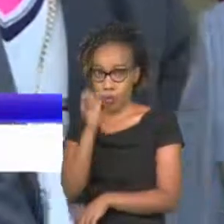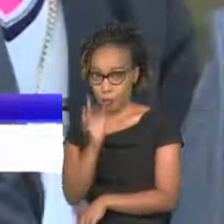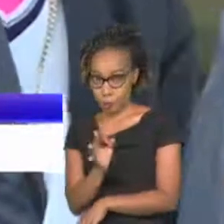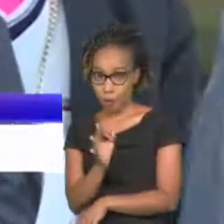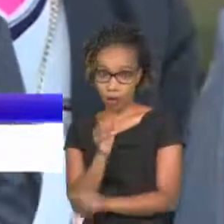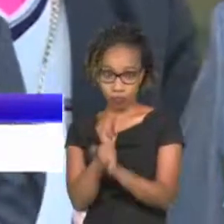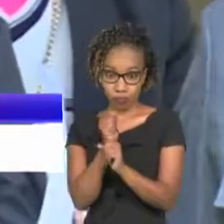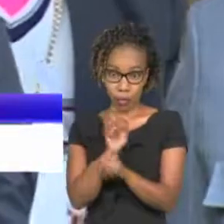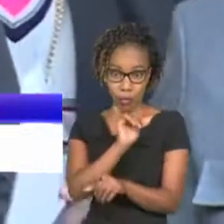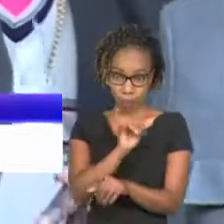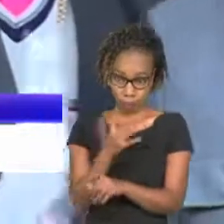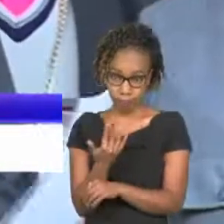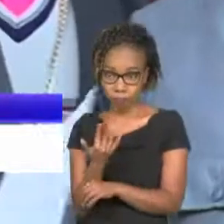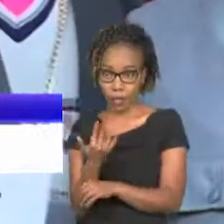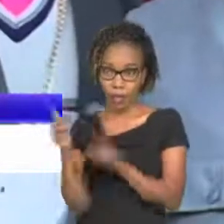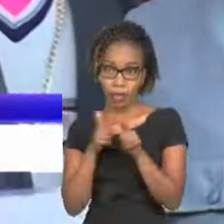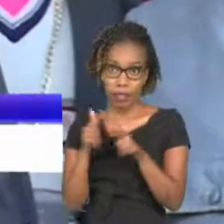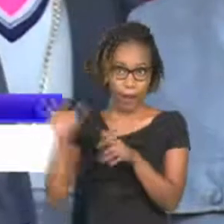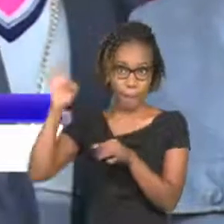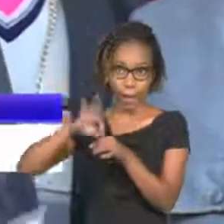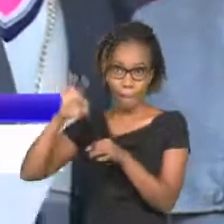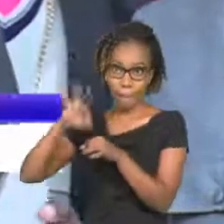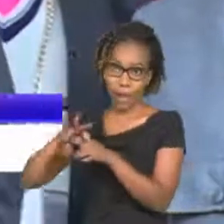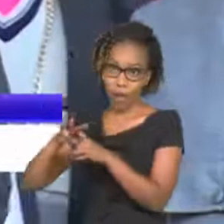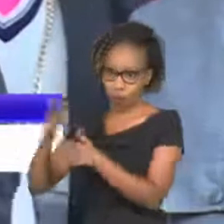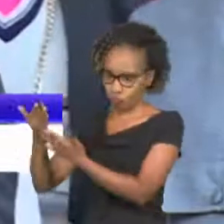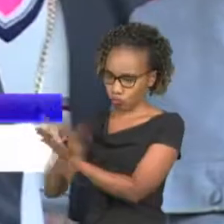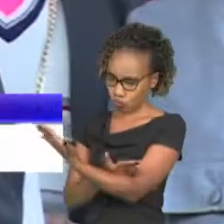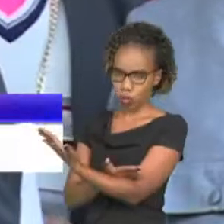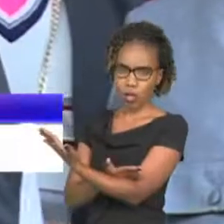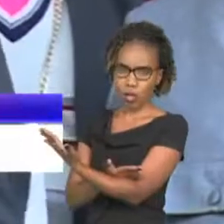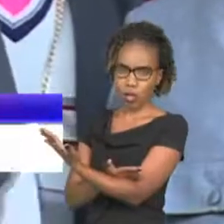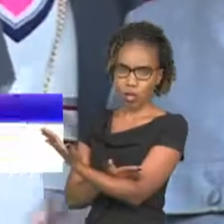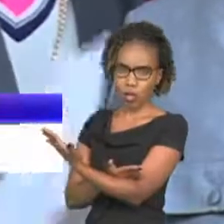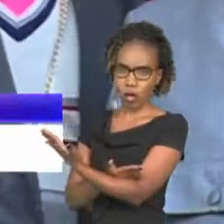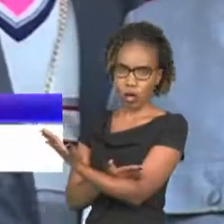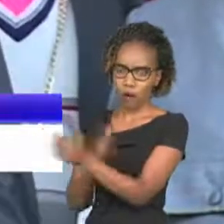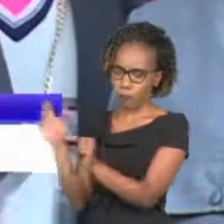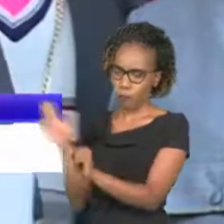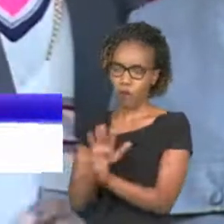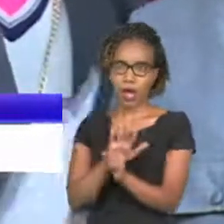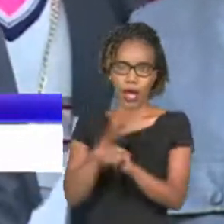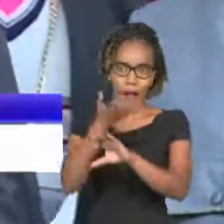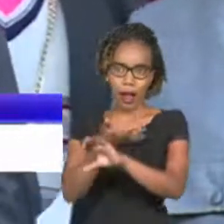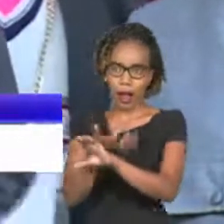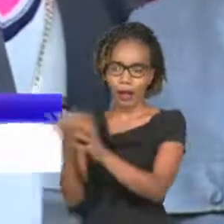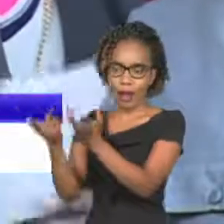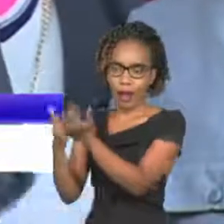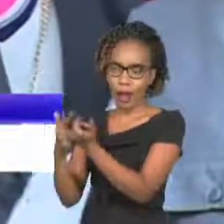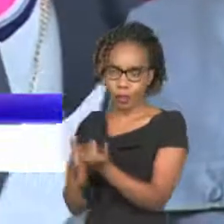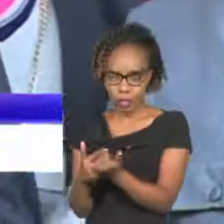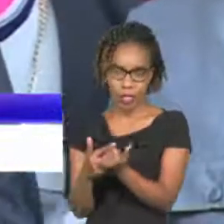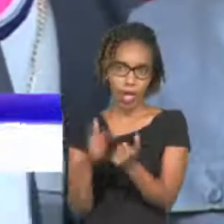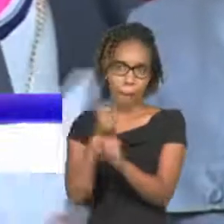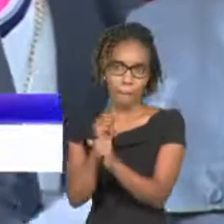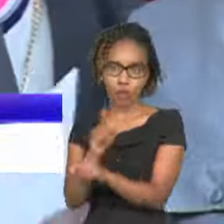to do that then the ballot paper is going to be a booklet and it will be very hard to count those booklets and to